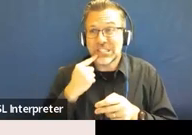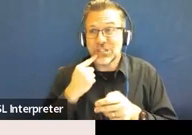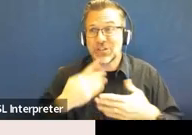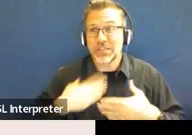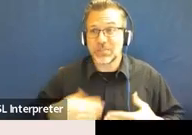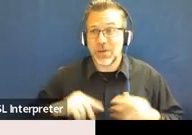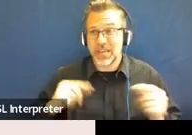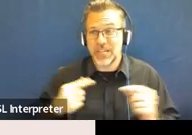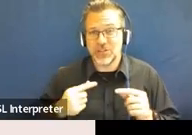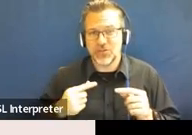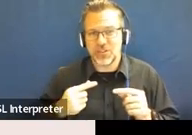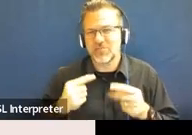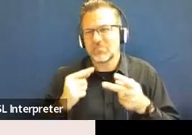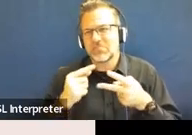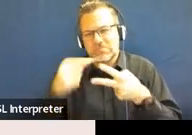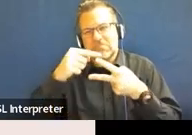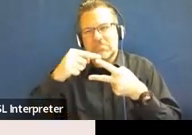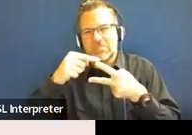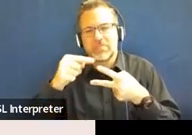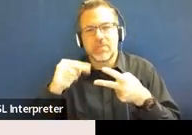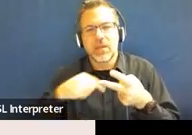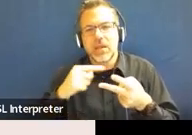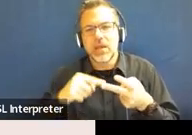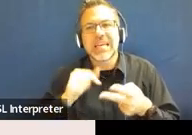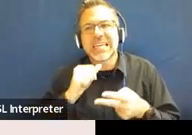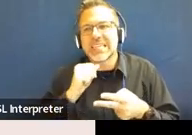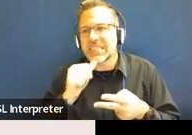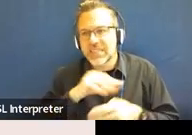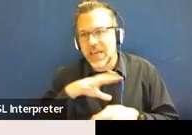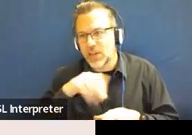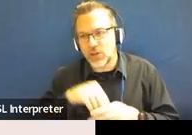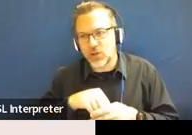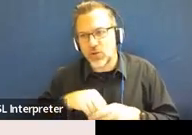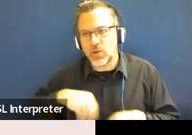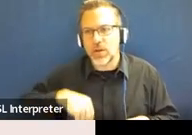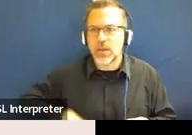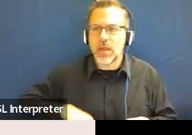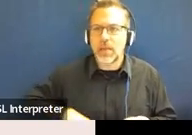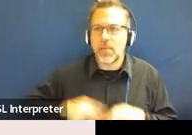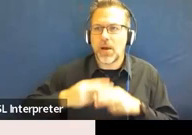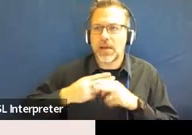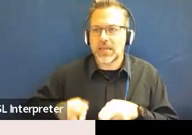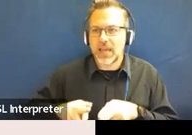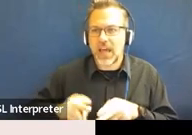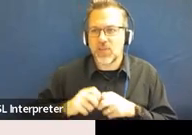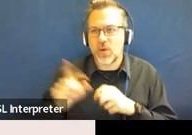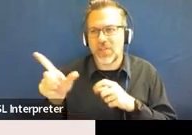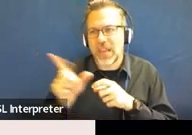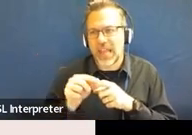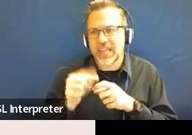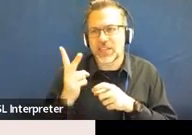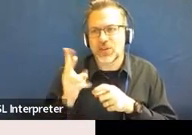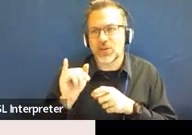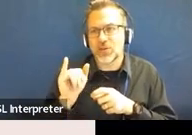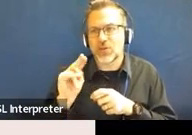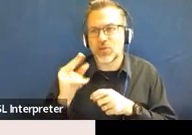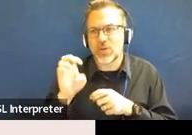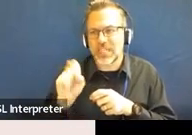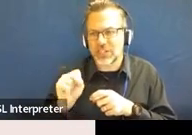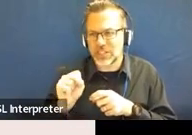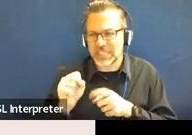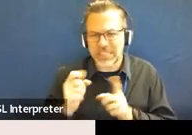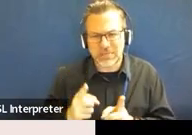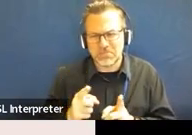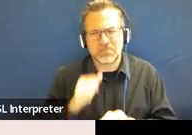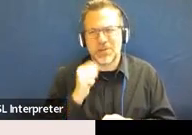Except that the term does not include a pocket knife with a blade of less than two and a half inches in length. And why that is singled out in such a way,